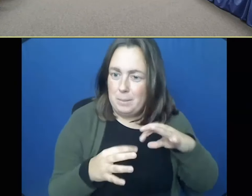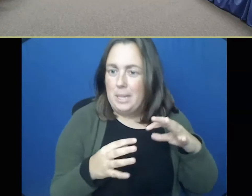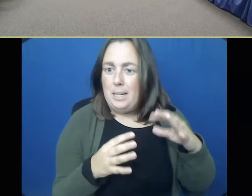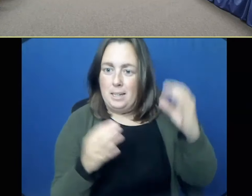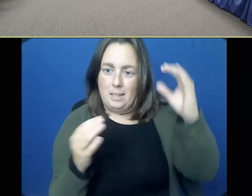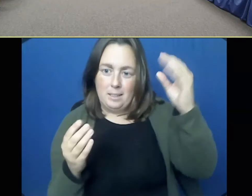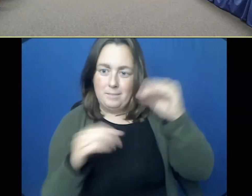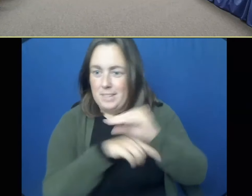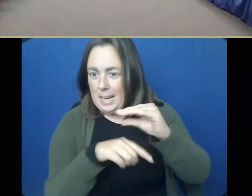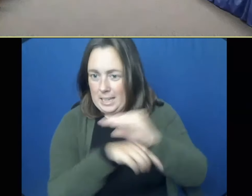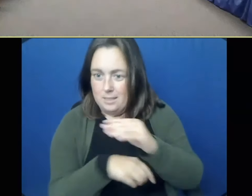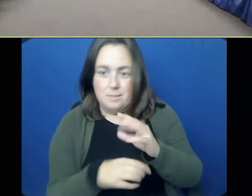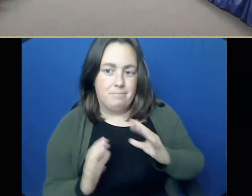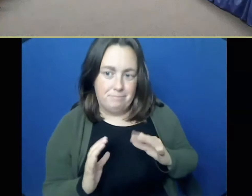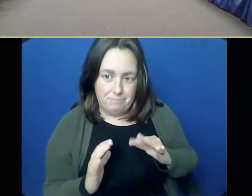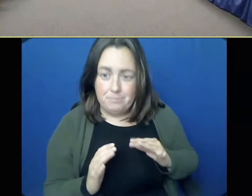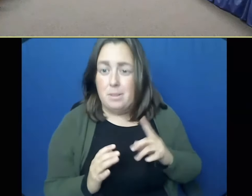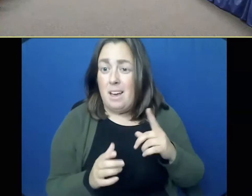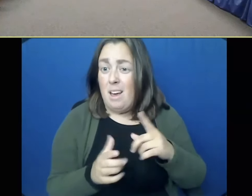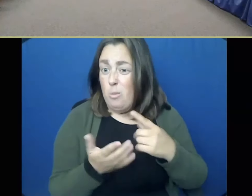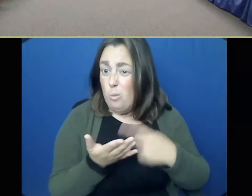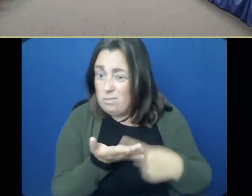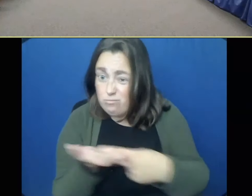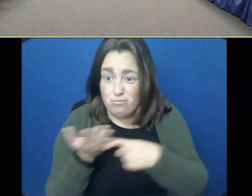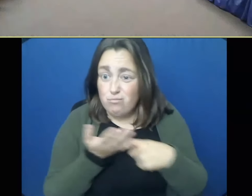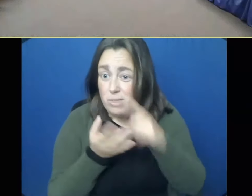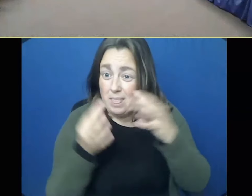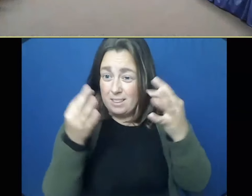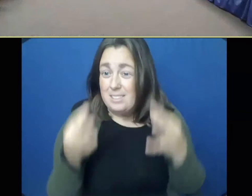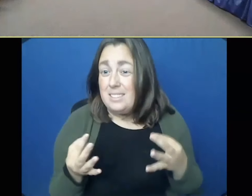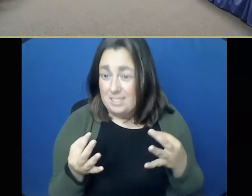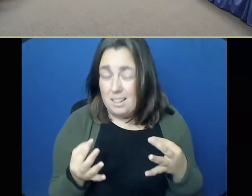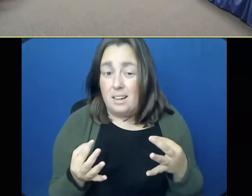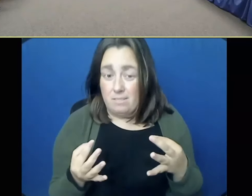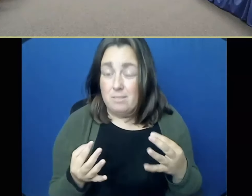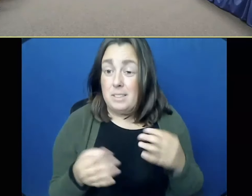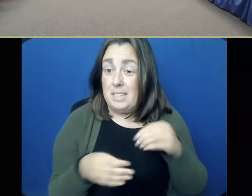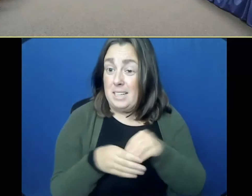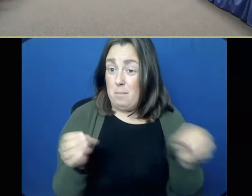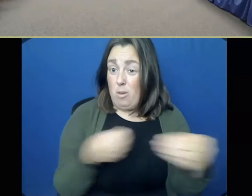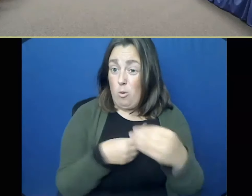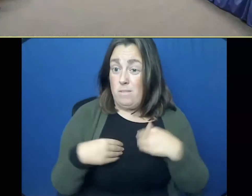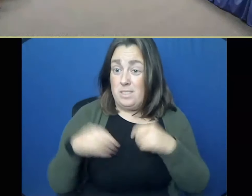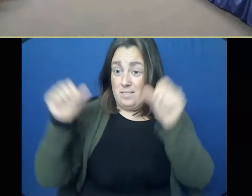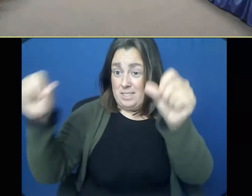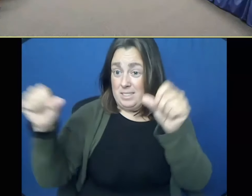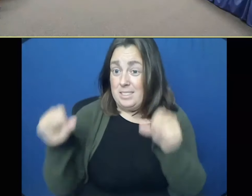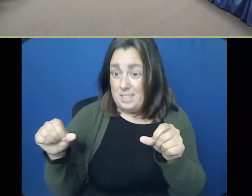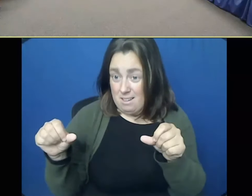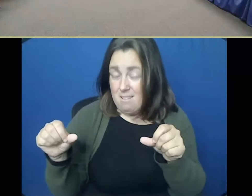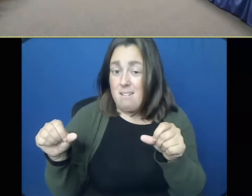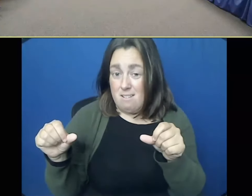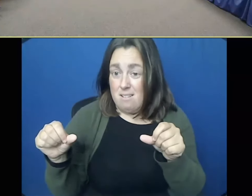Um, and then we, we make, we make the decision. So, you know, there's a sign in my office that basically has a big helmet,